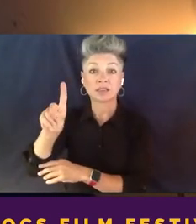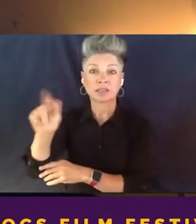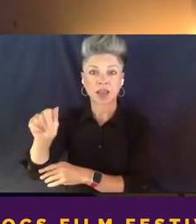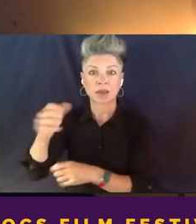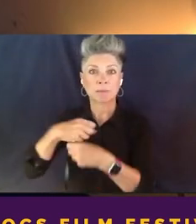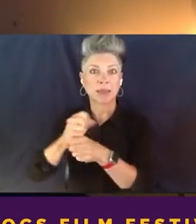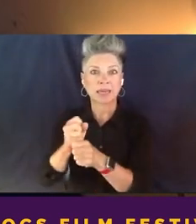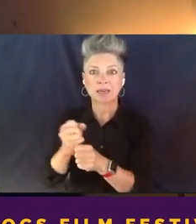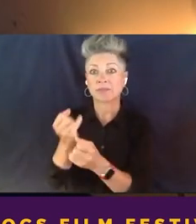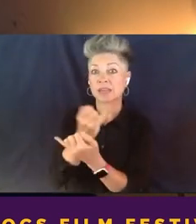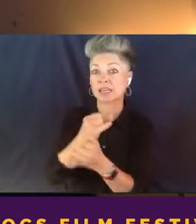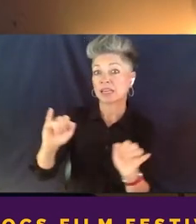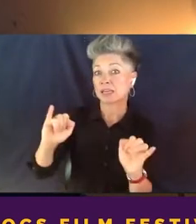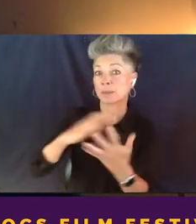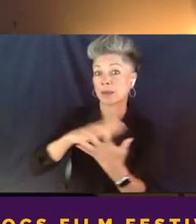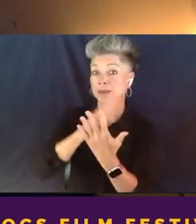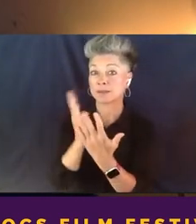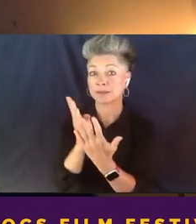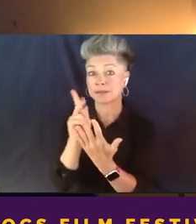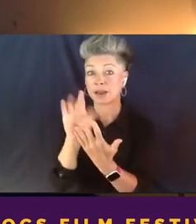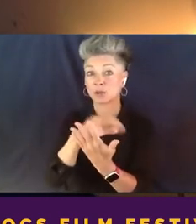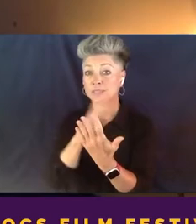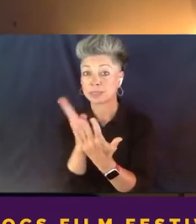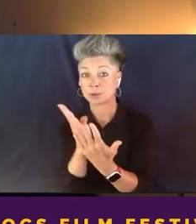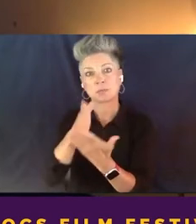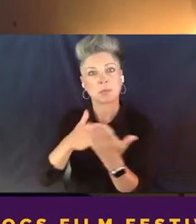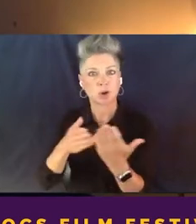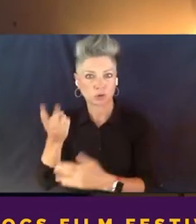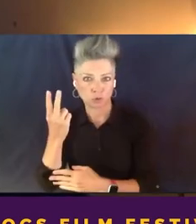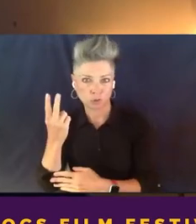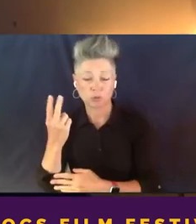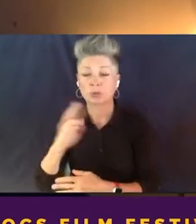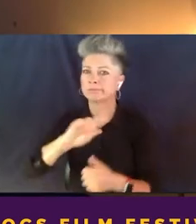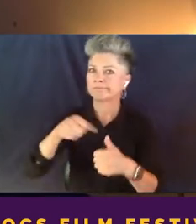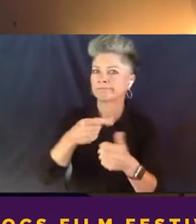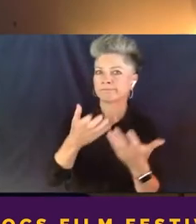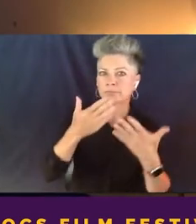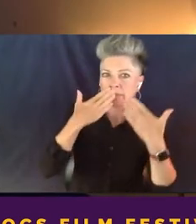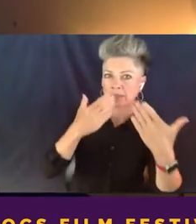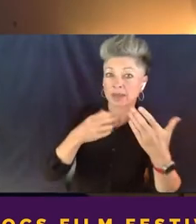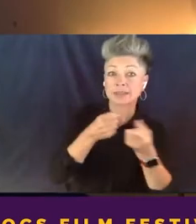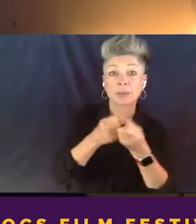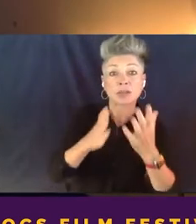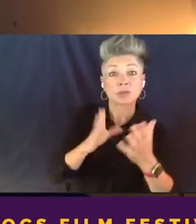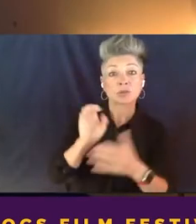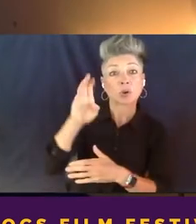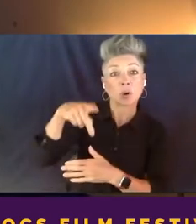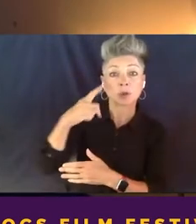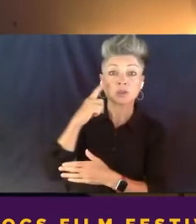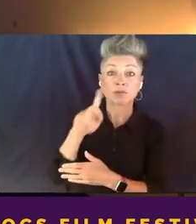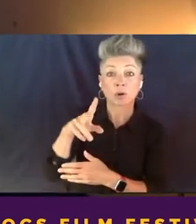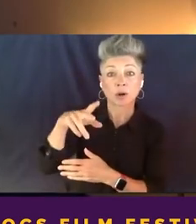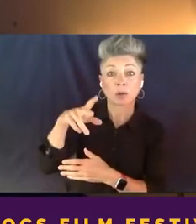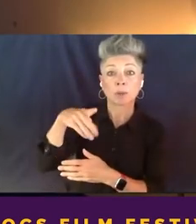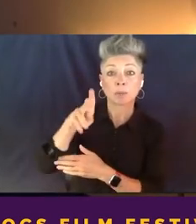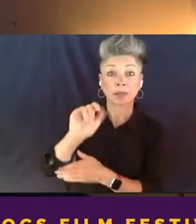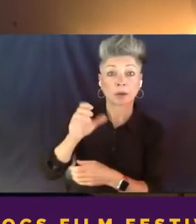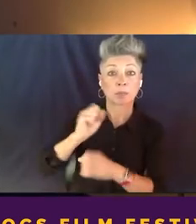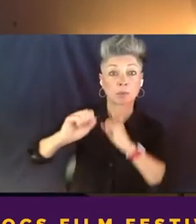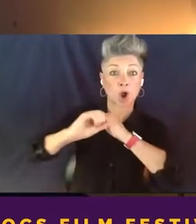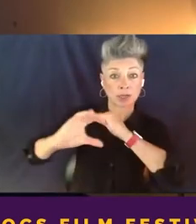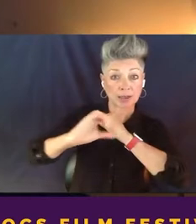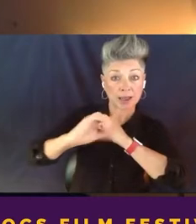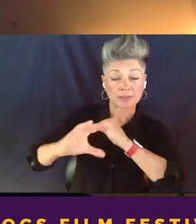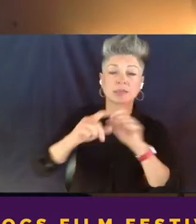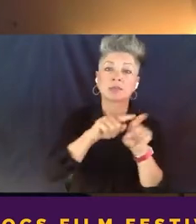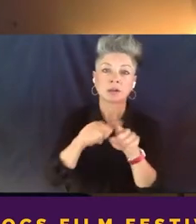docuseries, part two. First, I'd like to take a moment to thank our sponsor, the Corporation for Public Broadcasting. I also want to thank